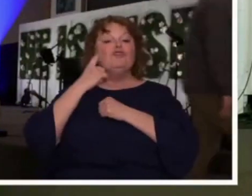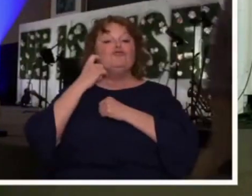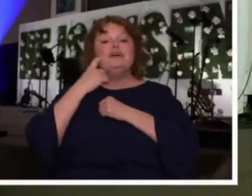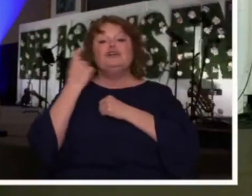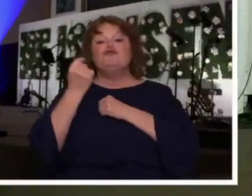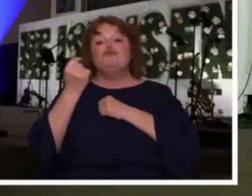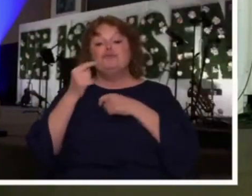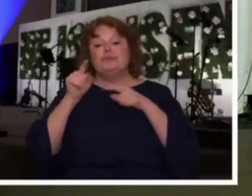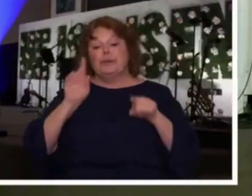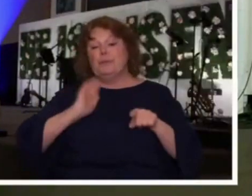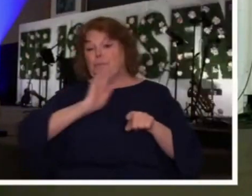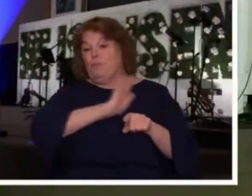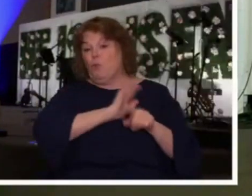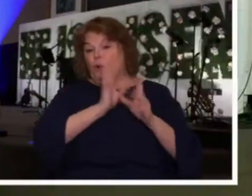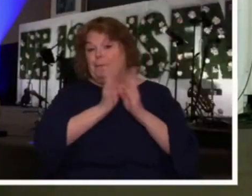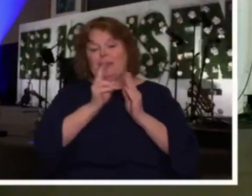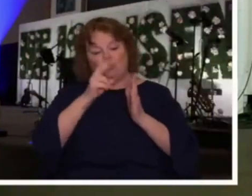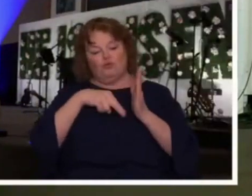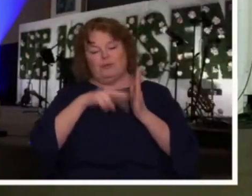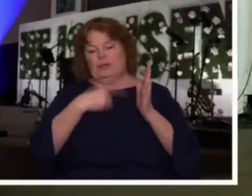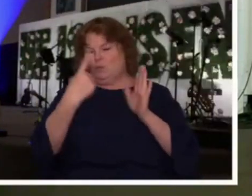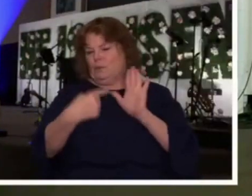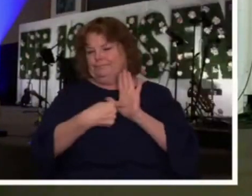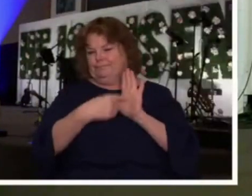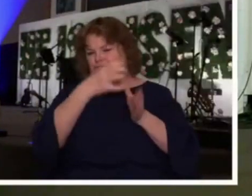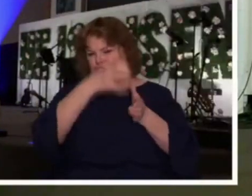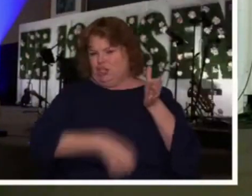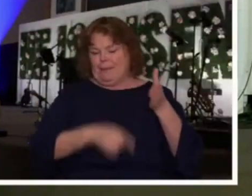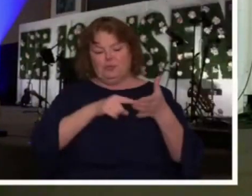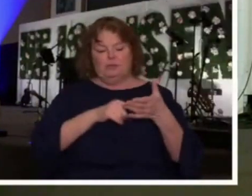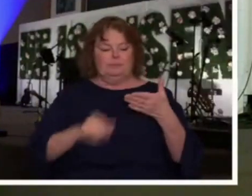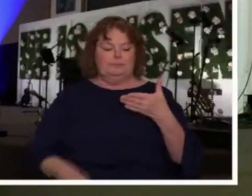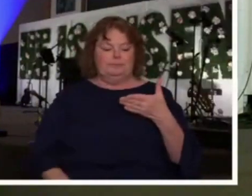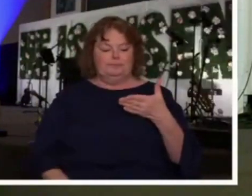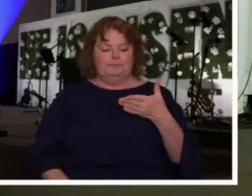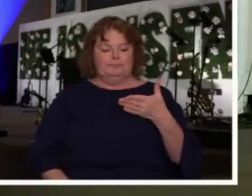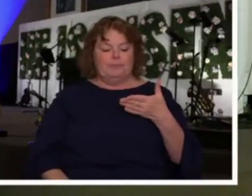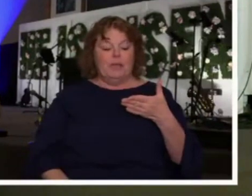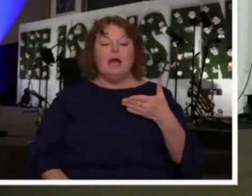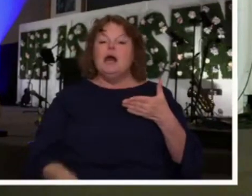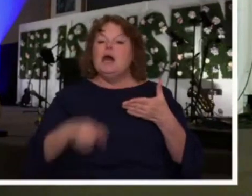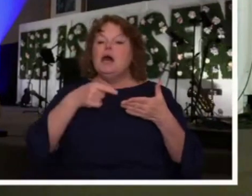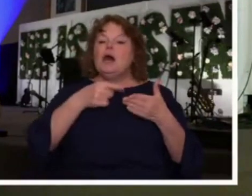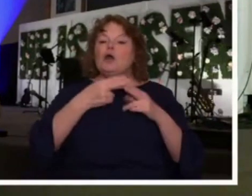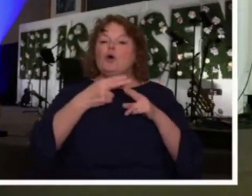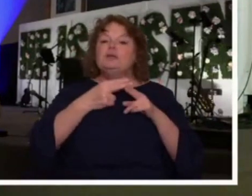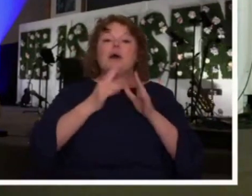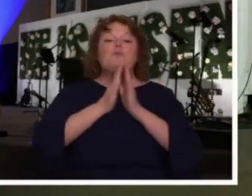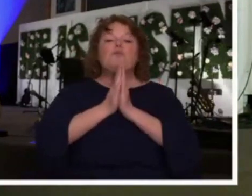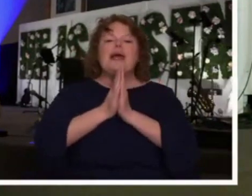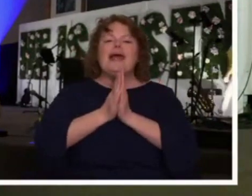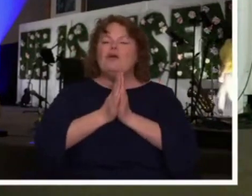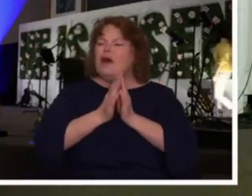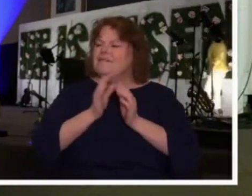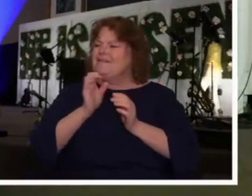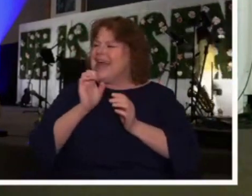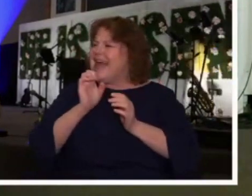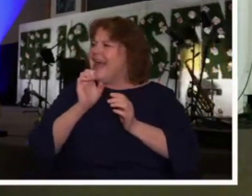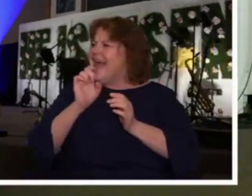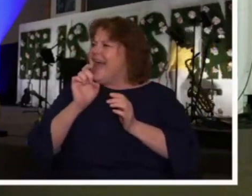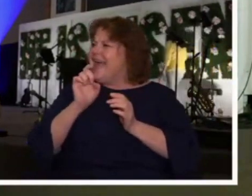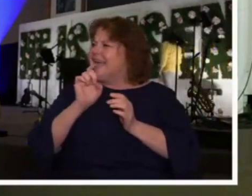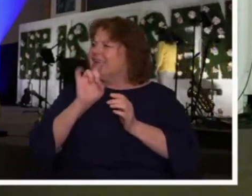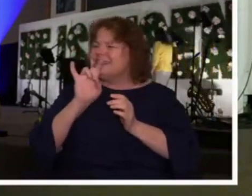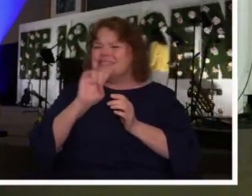during our board meeting, we were on a chapter and we were introduced to something that was called The Prayer of Examen. It was developed by